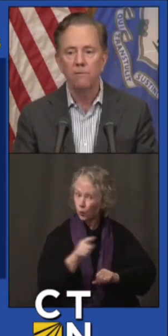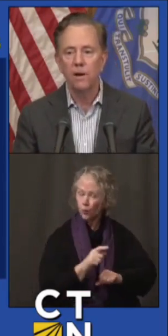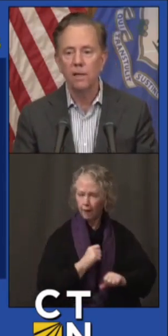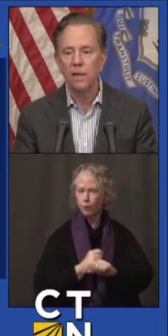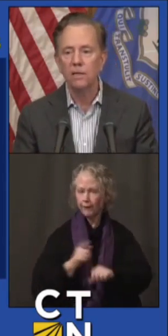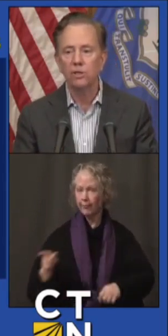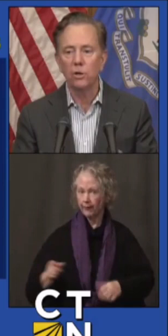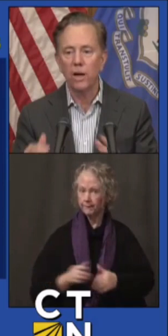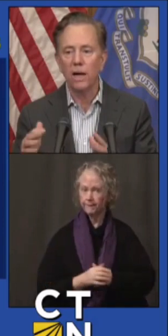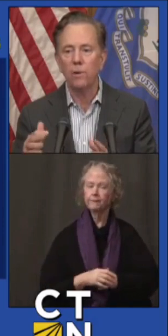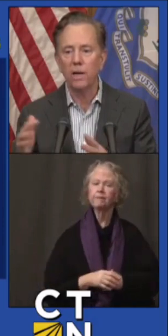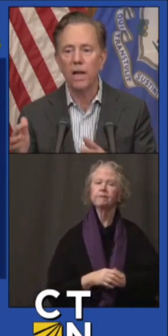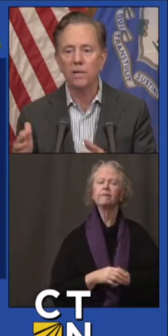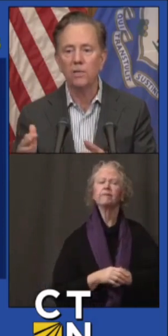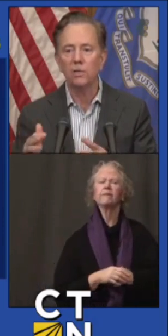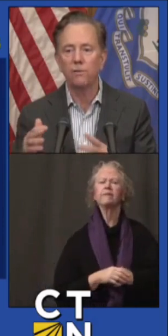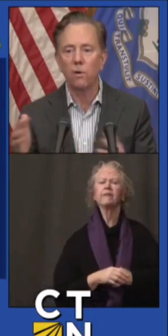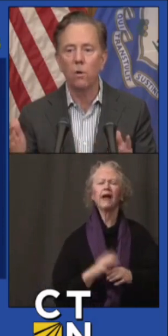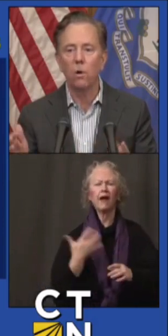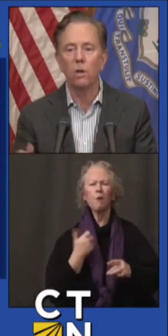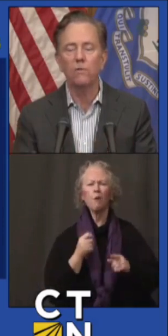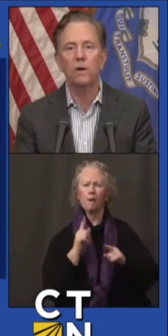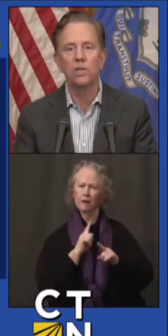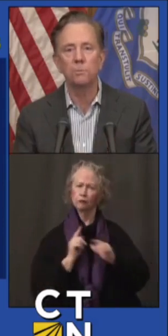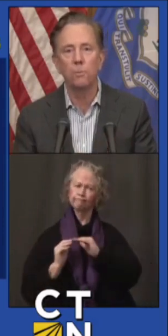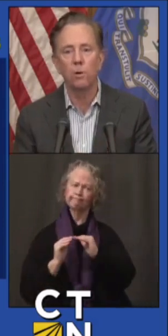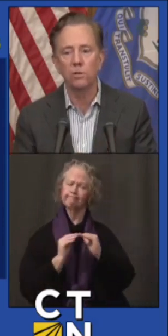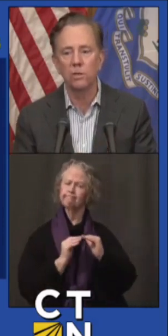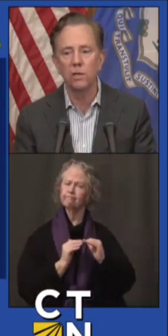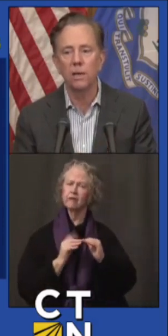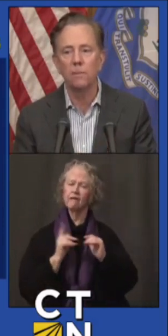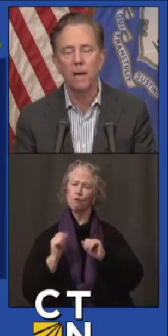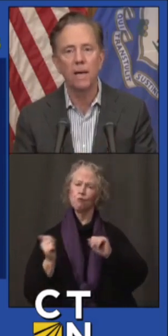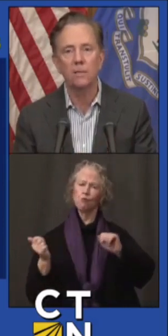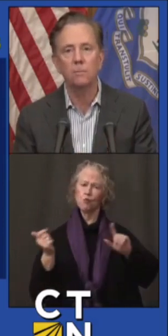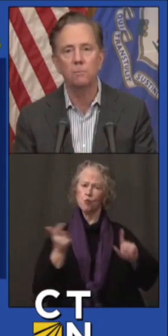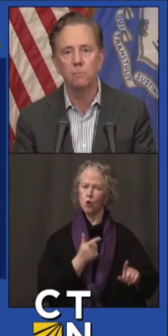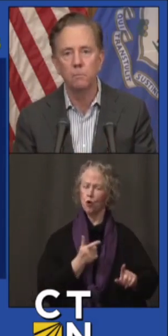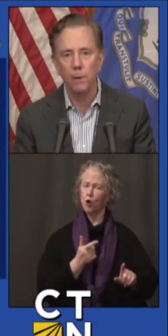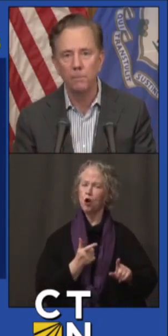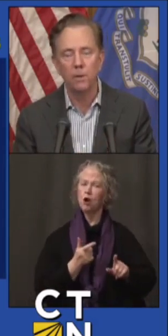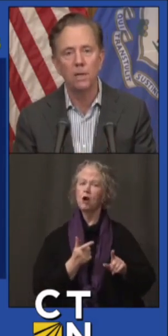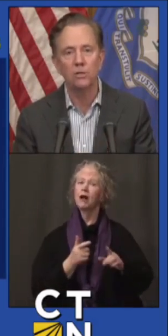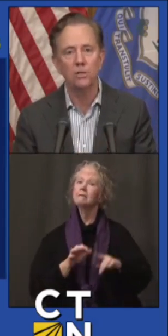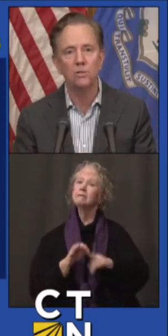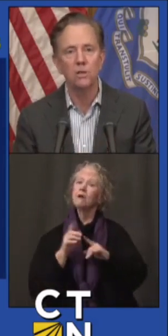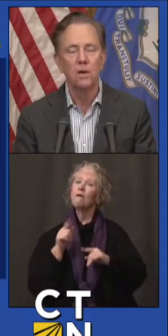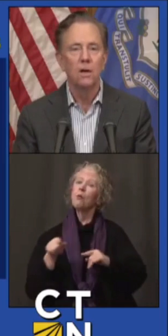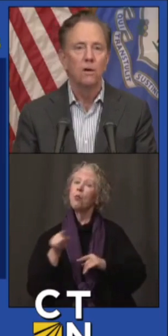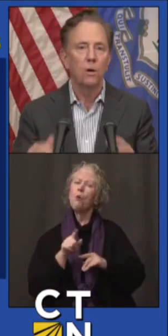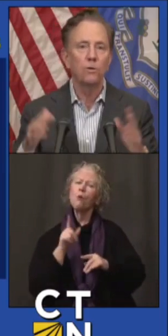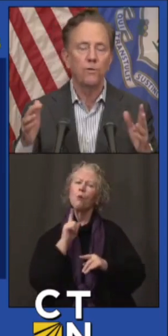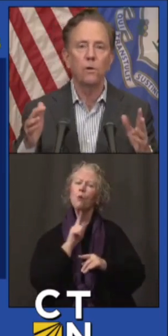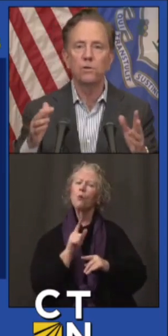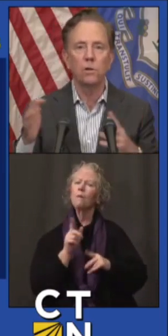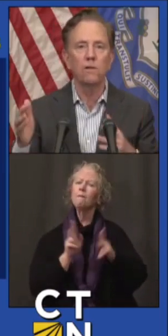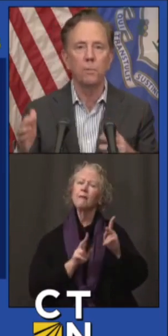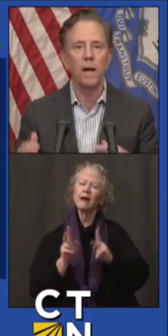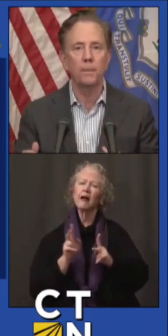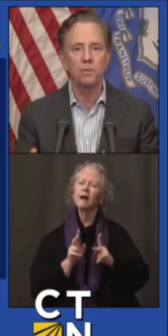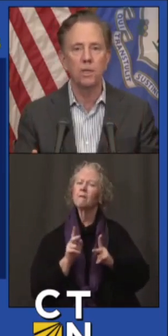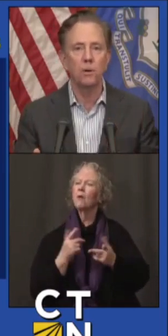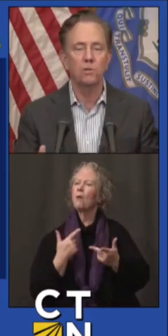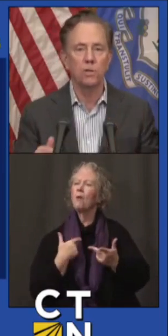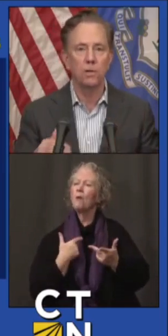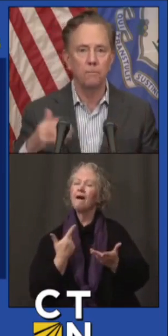And finally, ensure equity and access for all of our disproportionately impacted populations. Those folks who